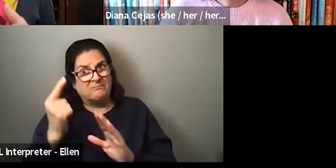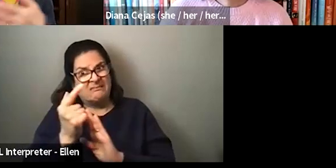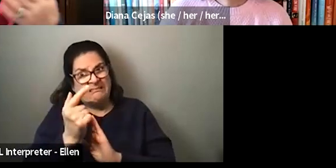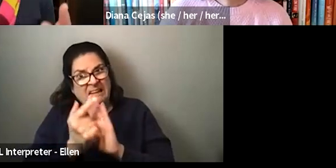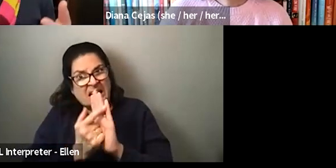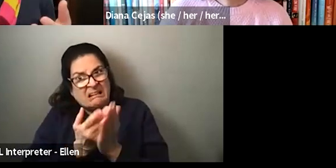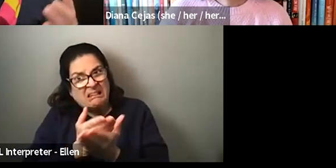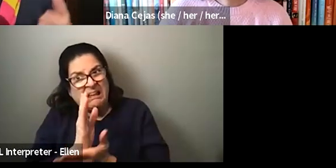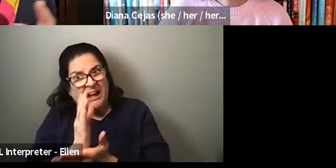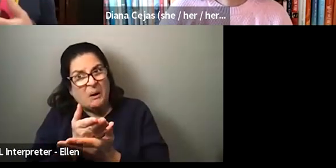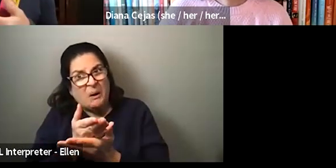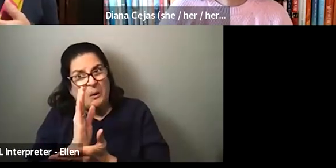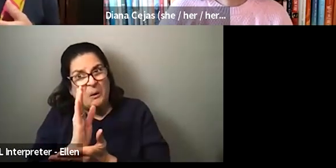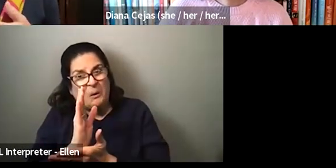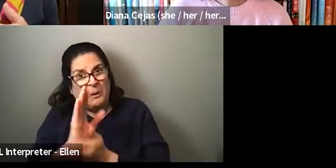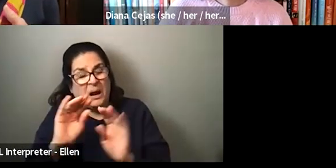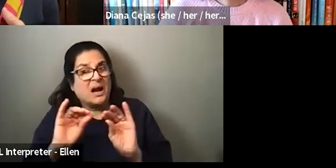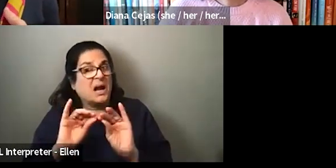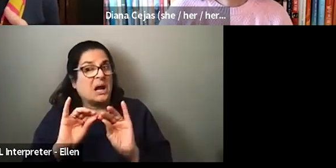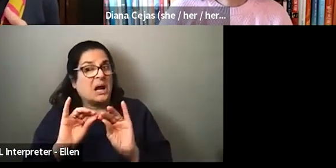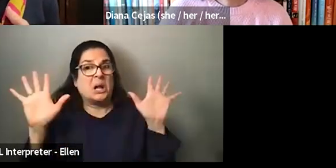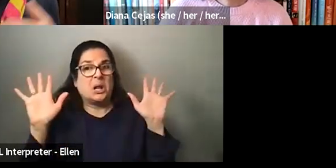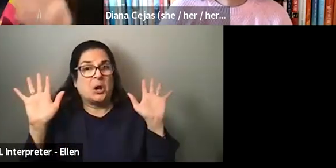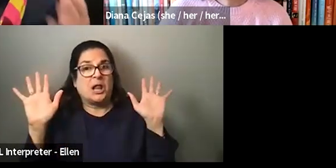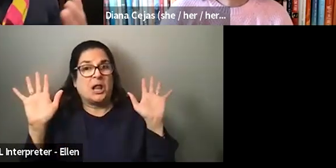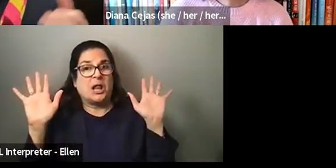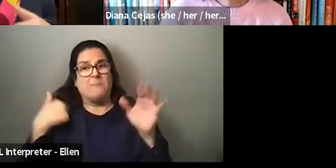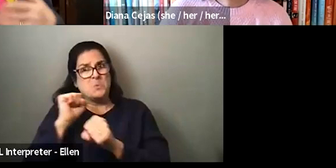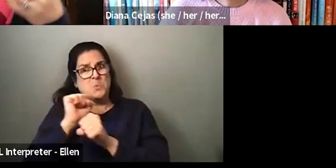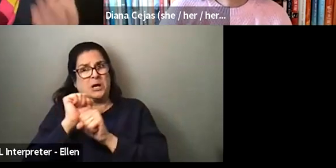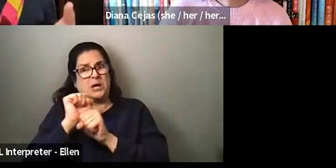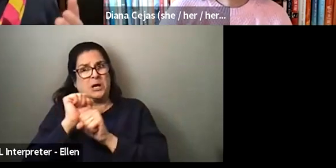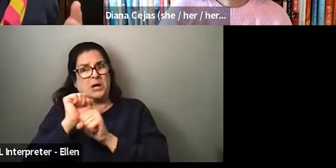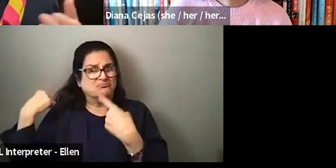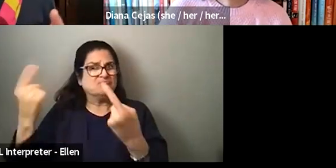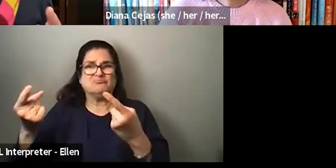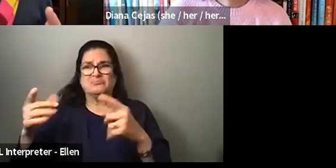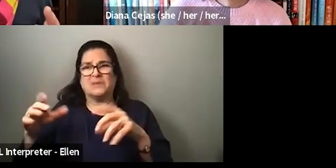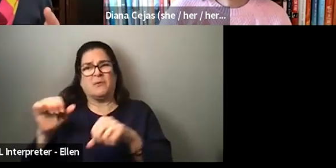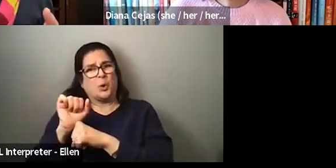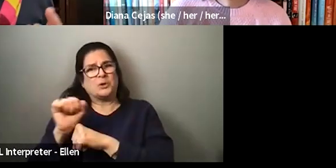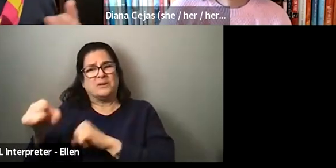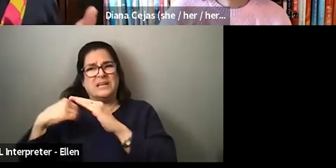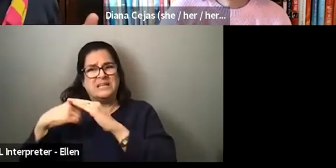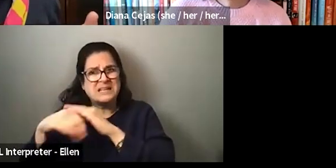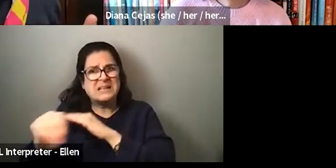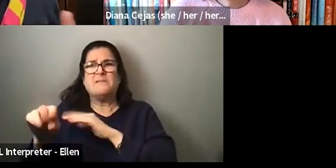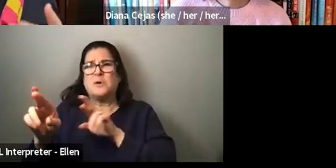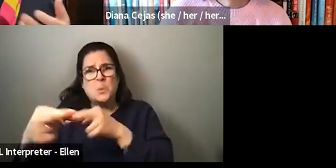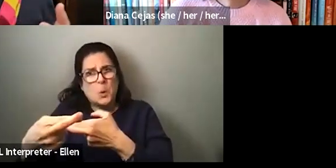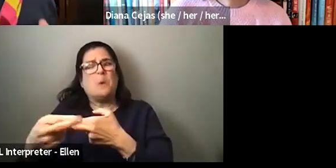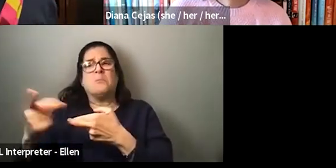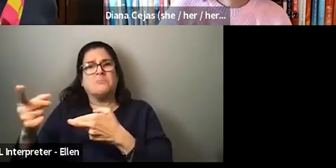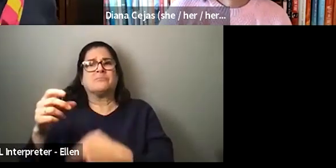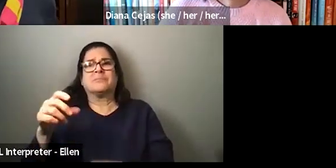allowed in this day and age? I've clearly already been practicing and done delivery room service and had step stools available and then, you know, they cost $30.